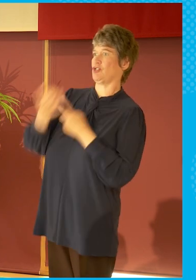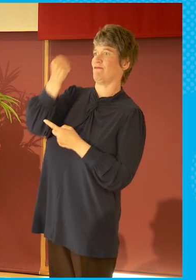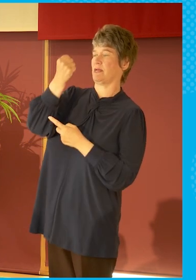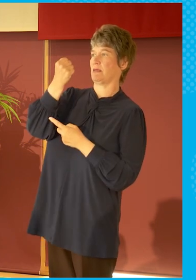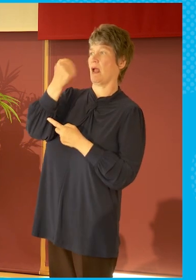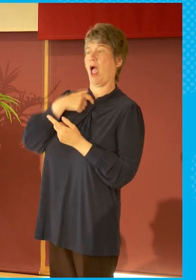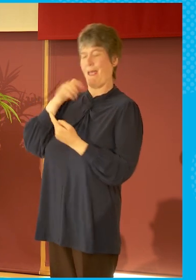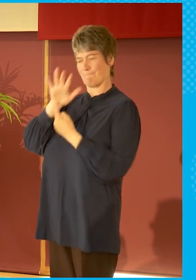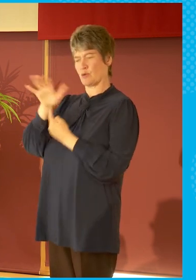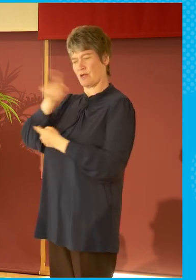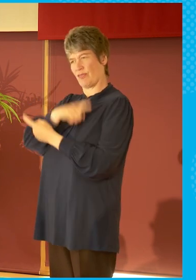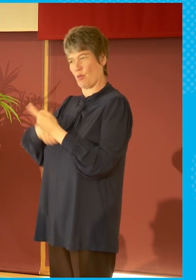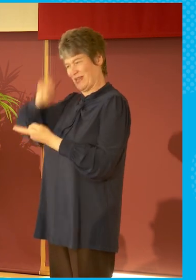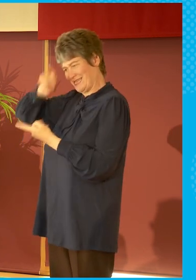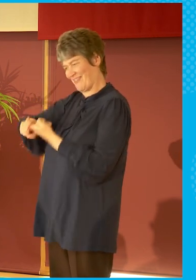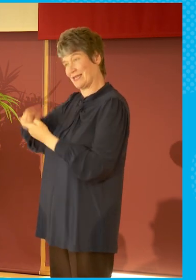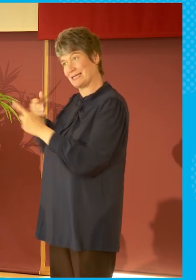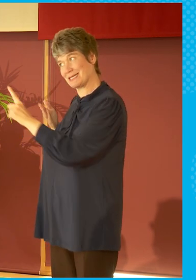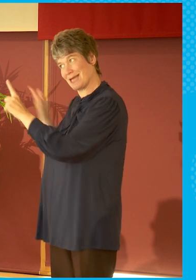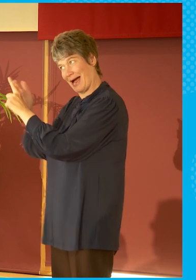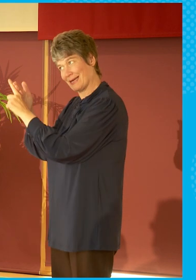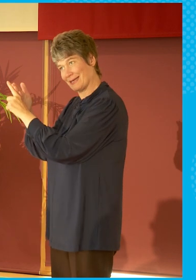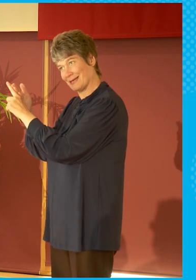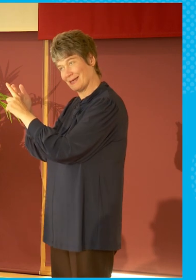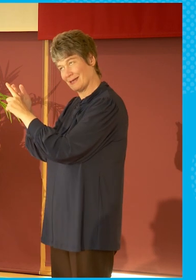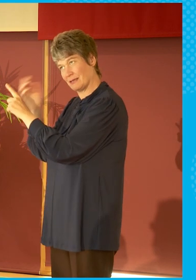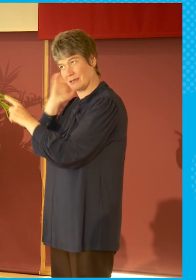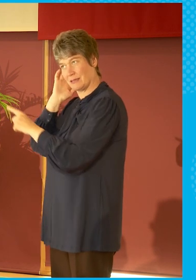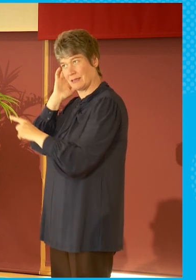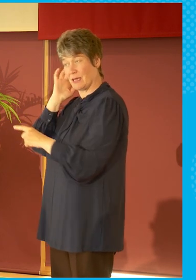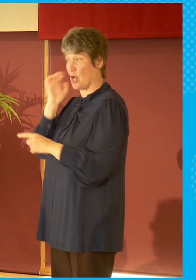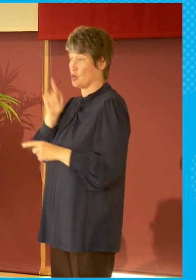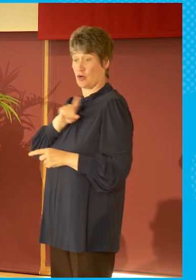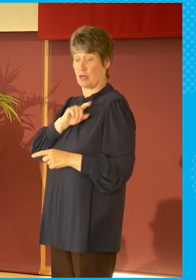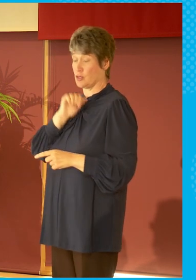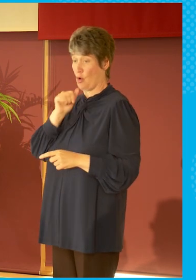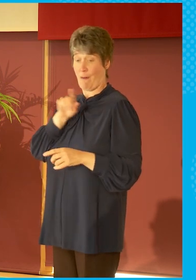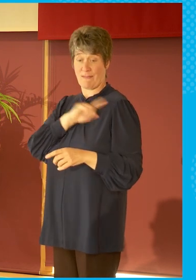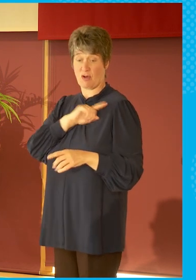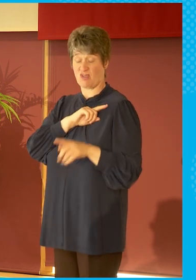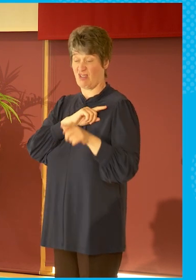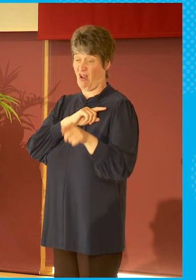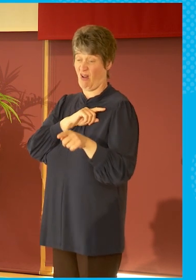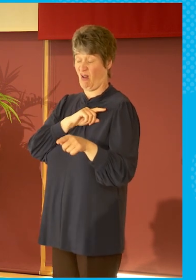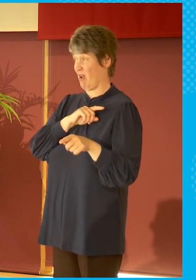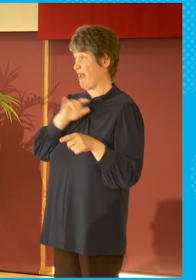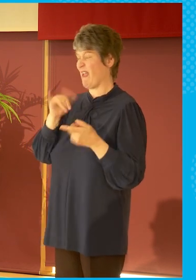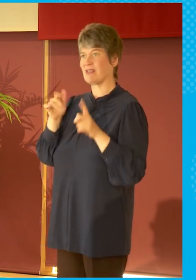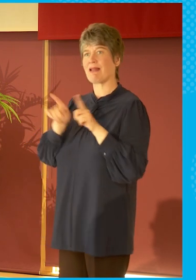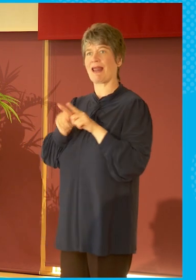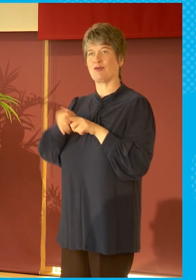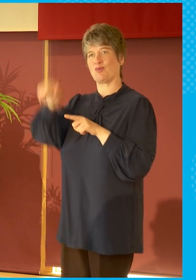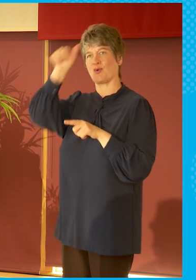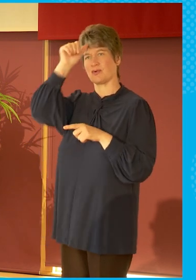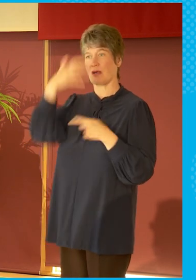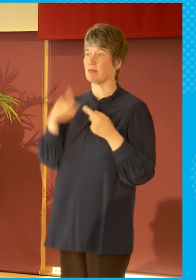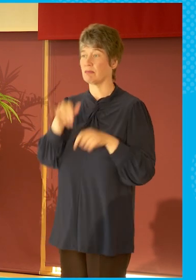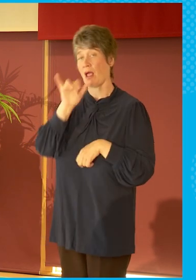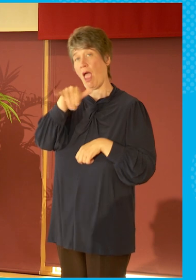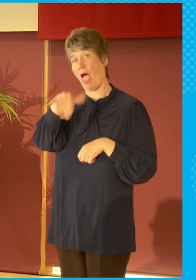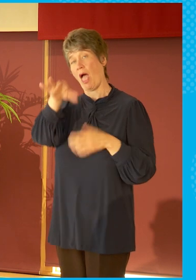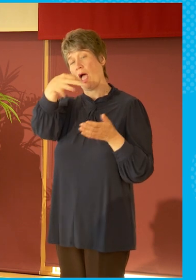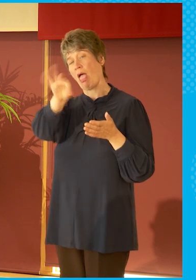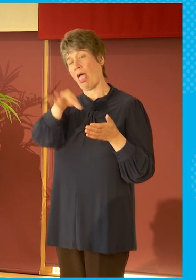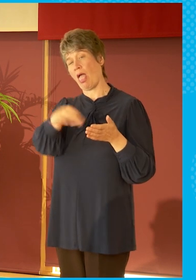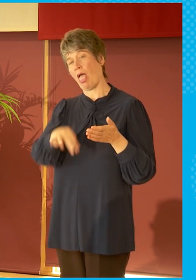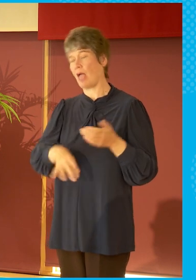Not because it's some, you know, some good thing to do. If it's box-ticking exercises, it's not worth the paper it's written on. It's